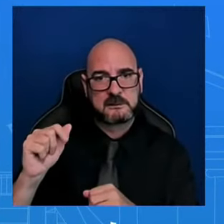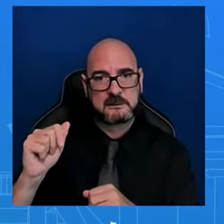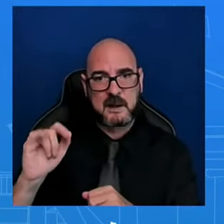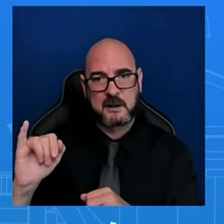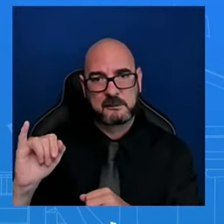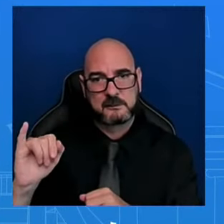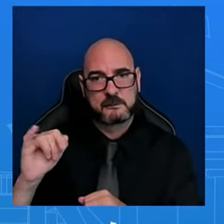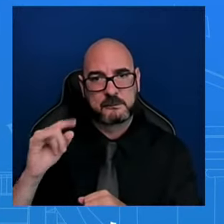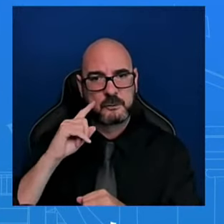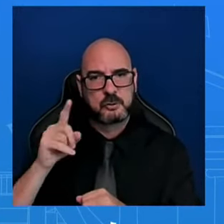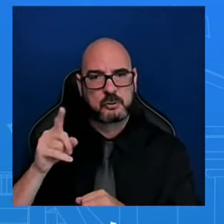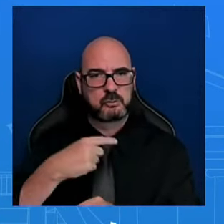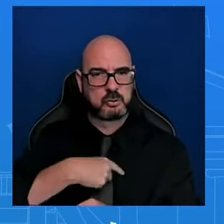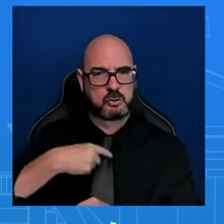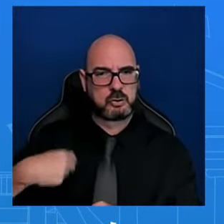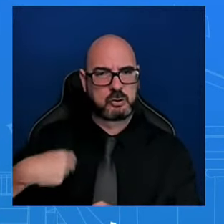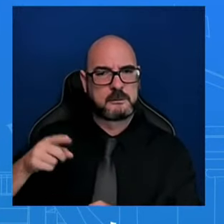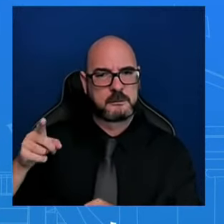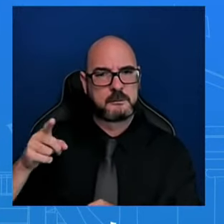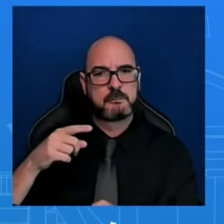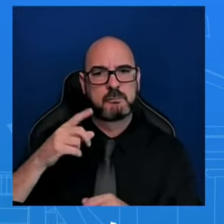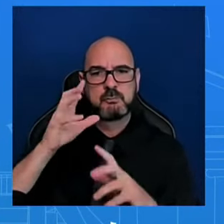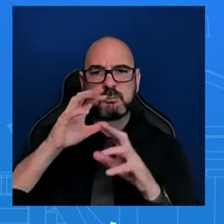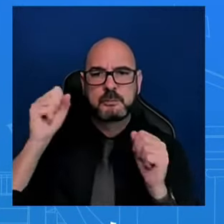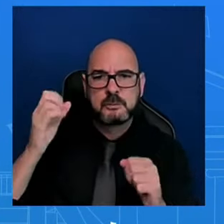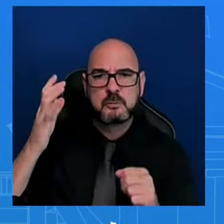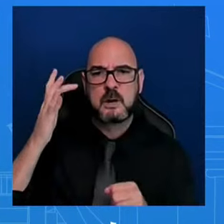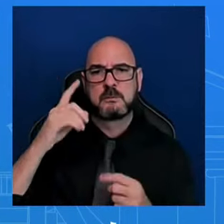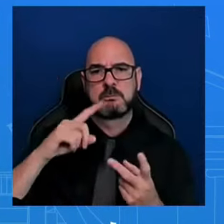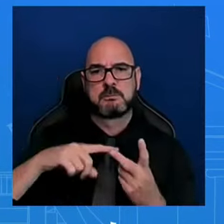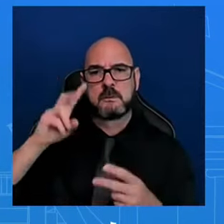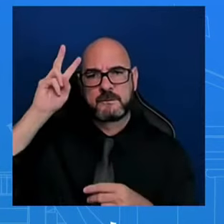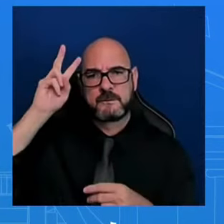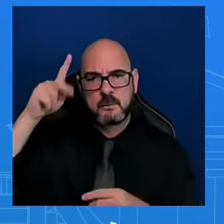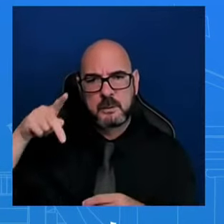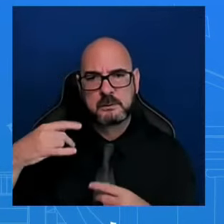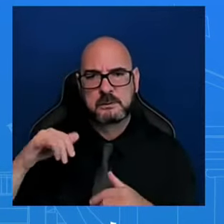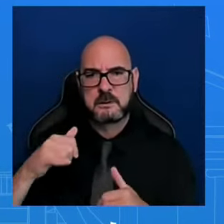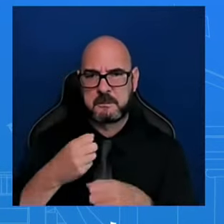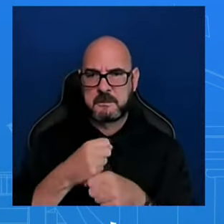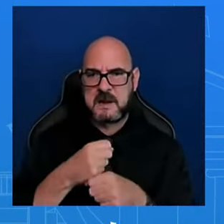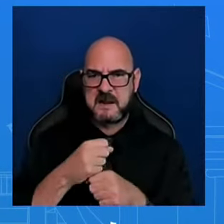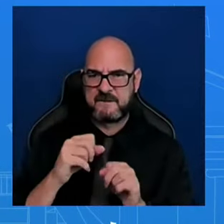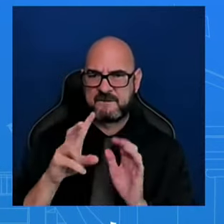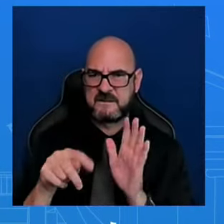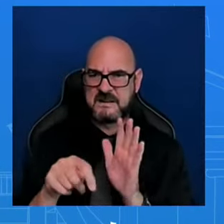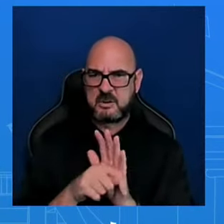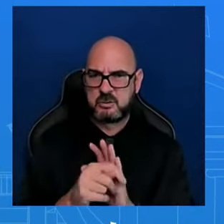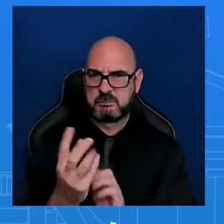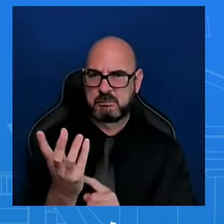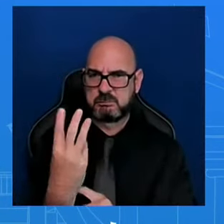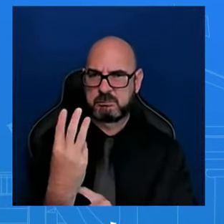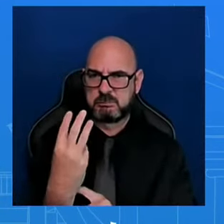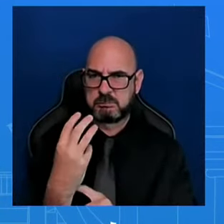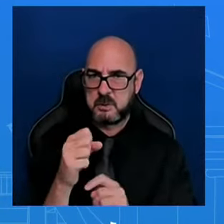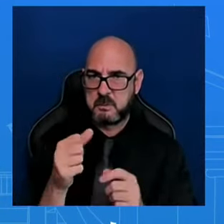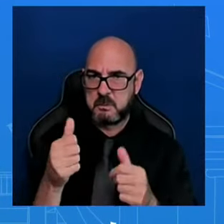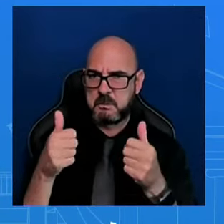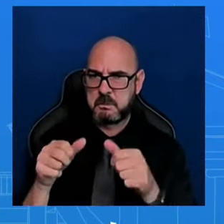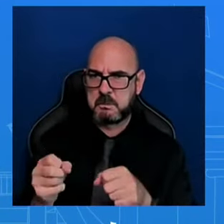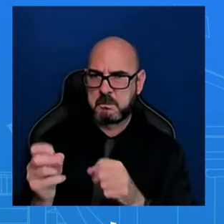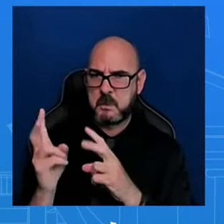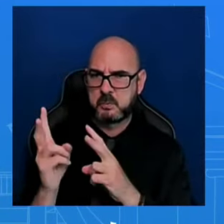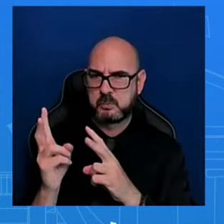That's coming out of the campaign, so I would refer you to the campaign. Wait, wait, that's— doing the videos. I understand. It is the campaign's decision. I would refer you to the